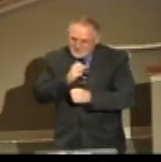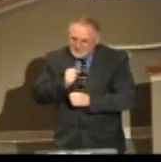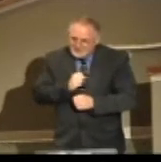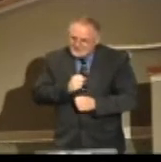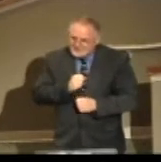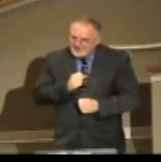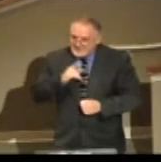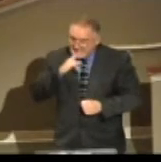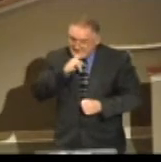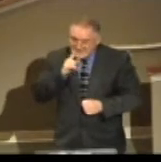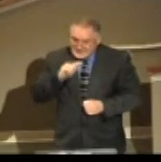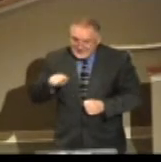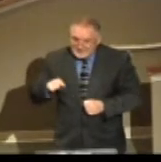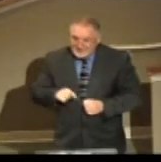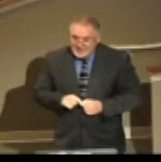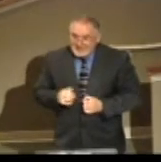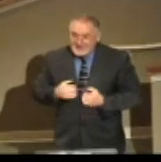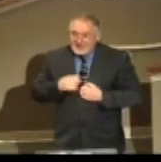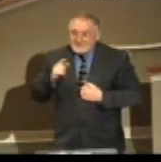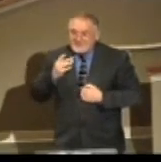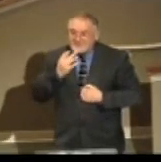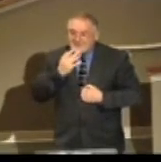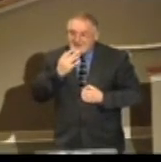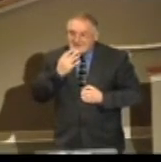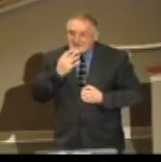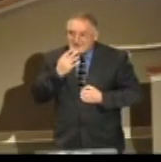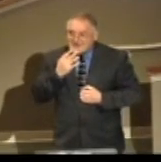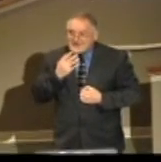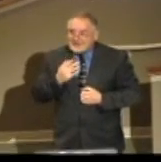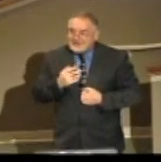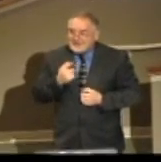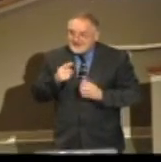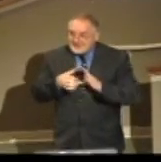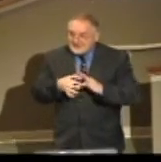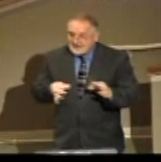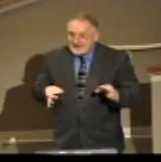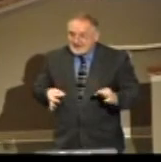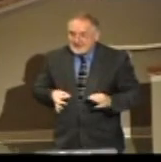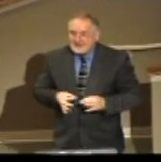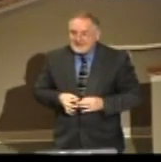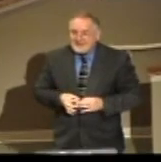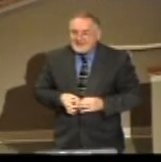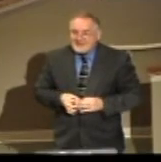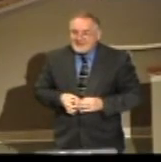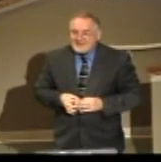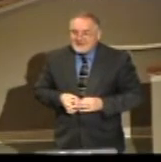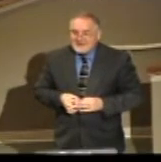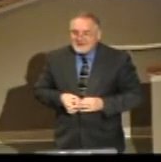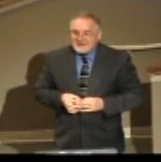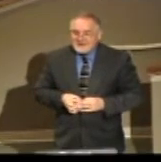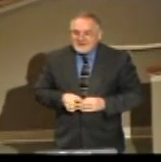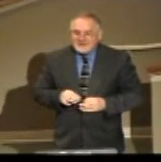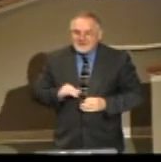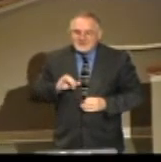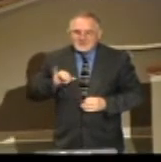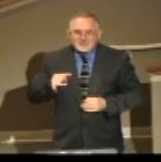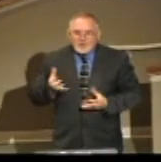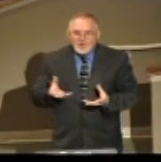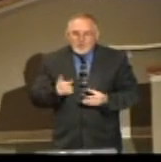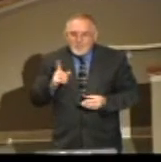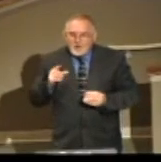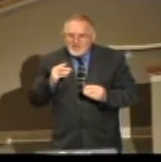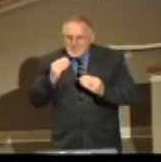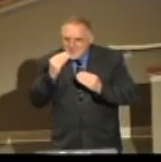My kids will tell you that I have one favorite saying I ask. They'll say, Daddy, do you want some? What will I say, kids? Just one bite.